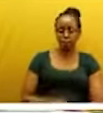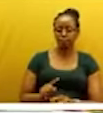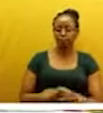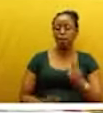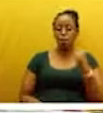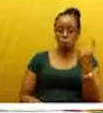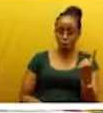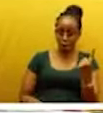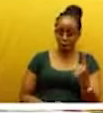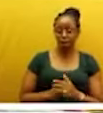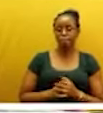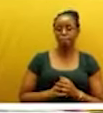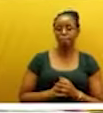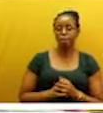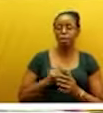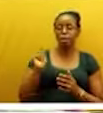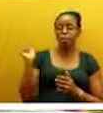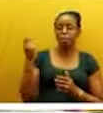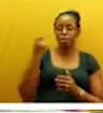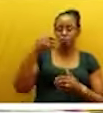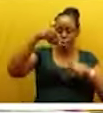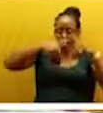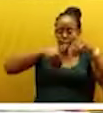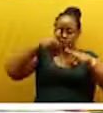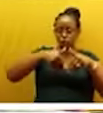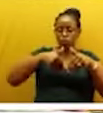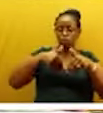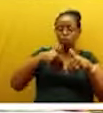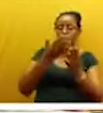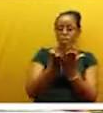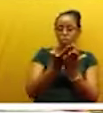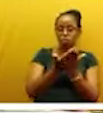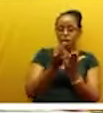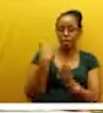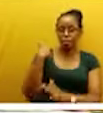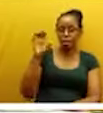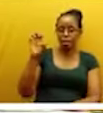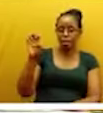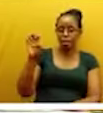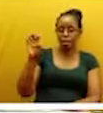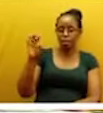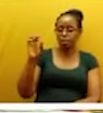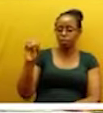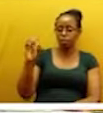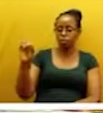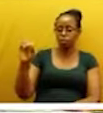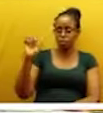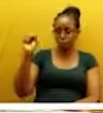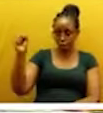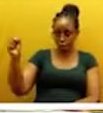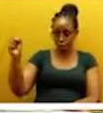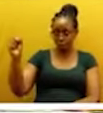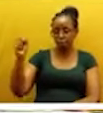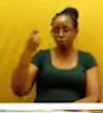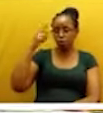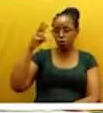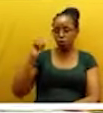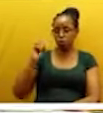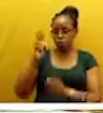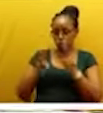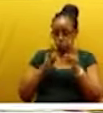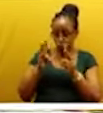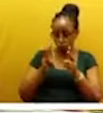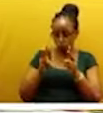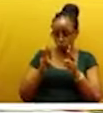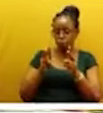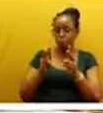the presidential election petition number E005 of 2022, as